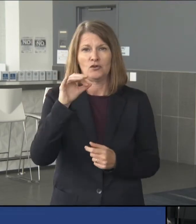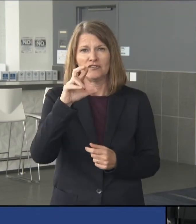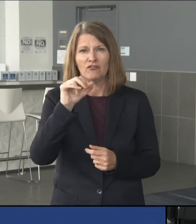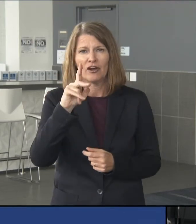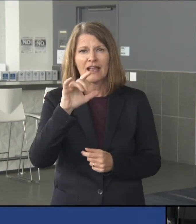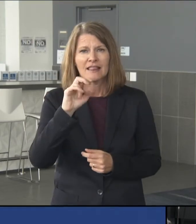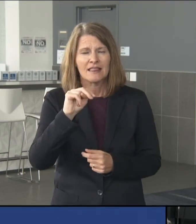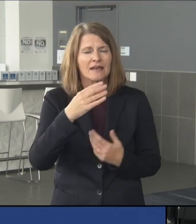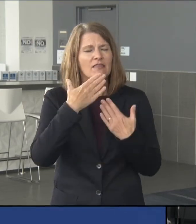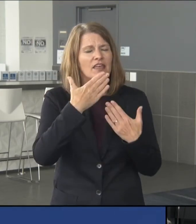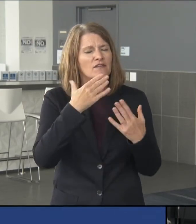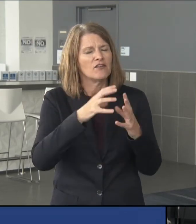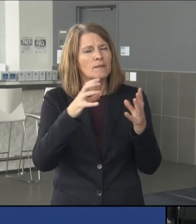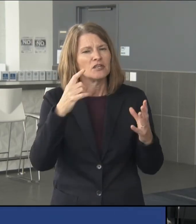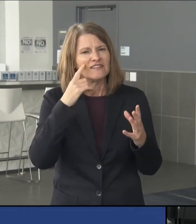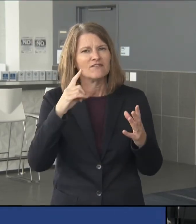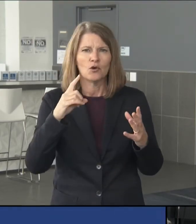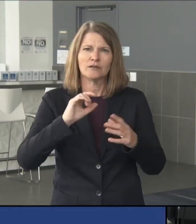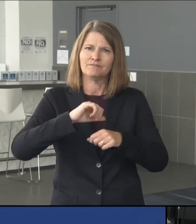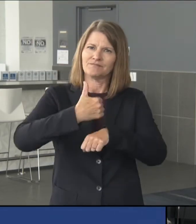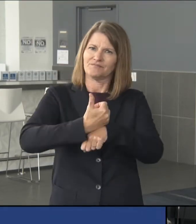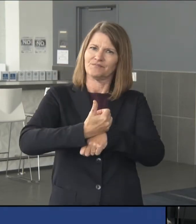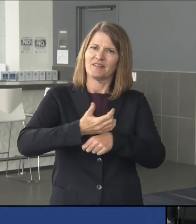thank you very much for doing this.